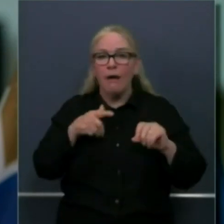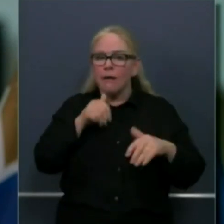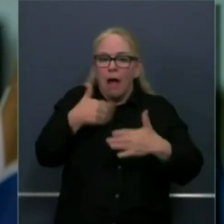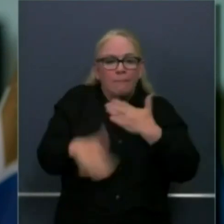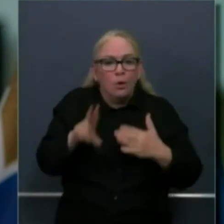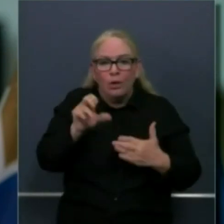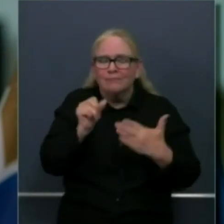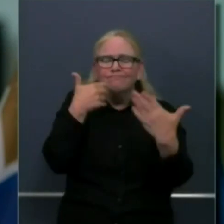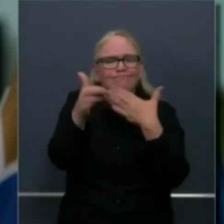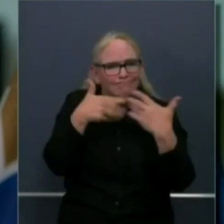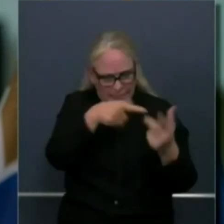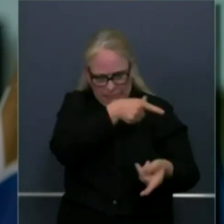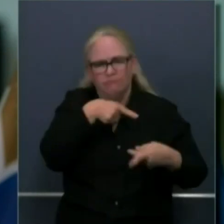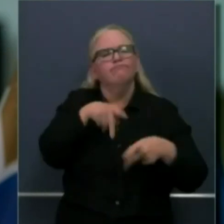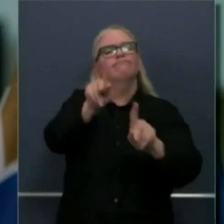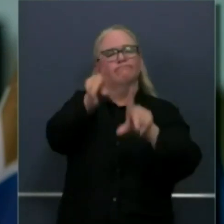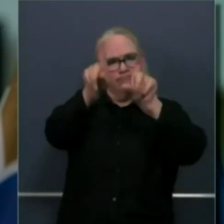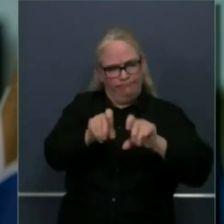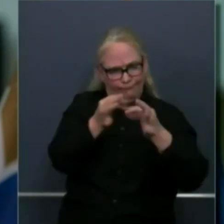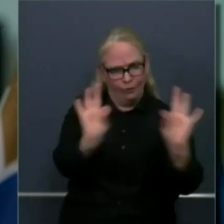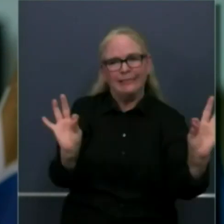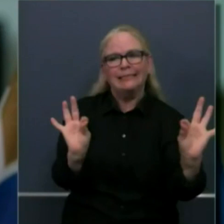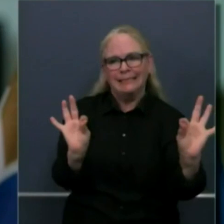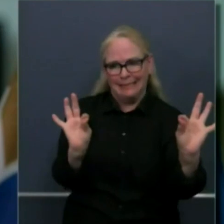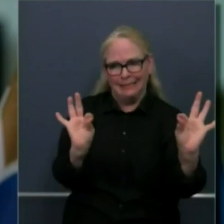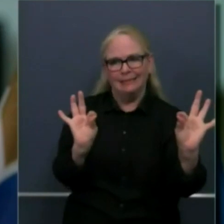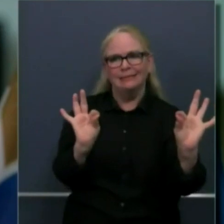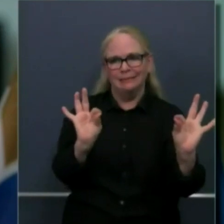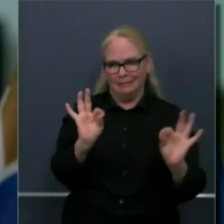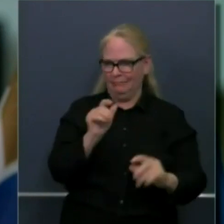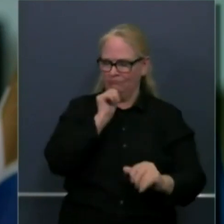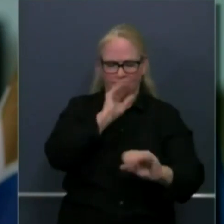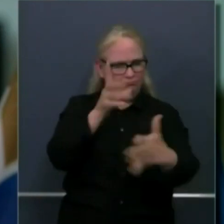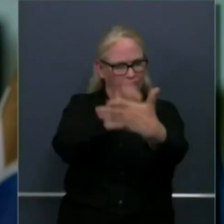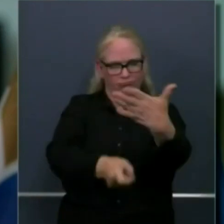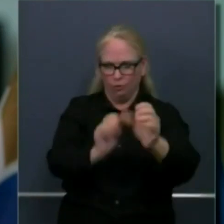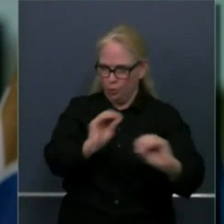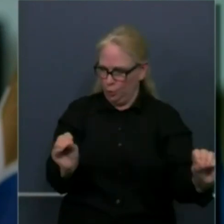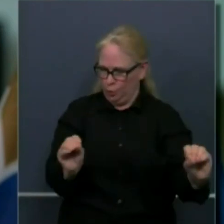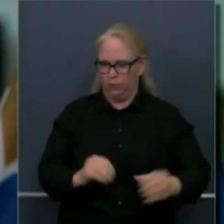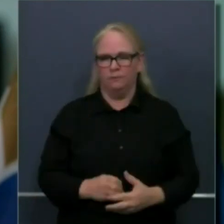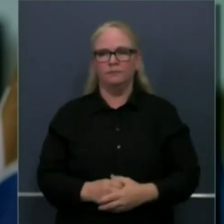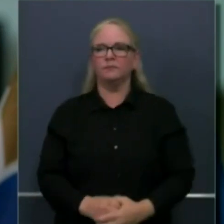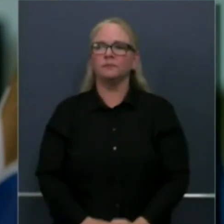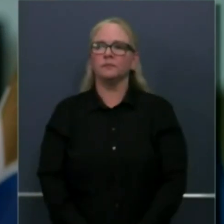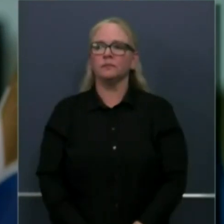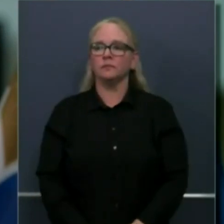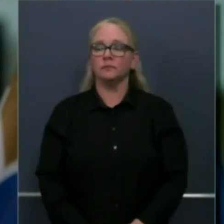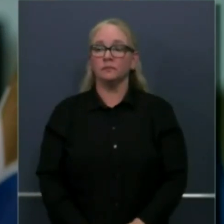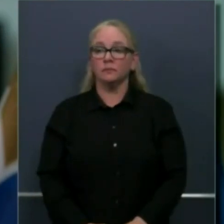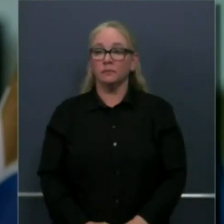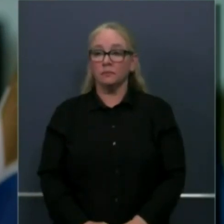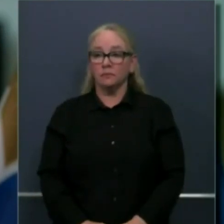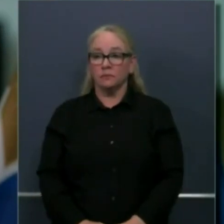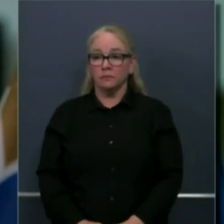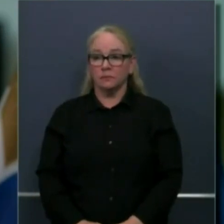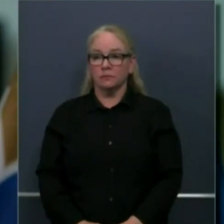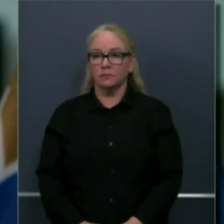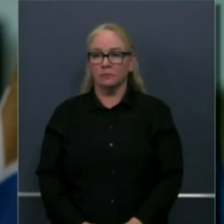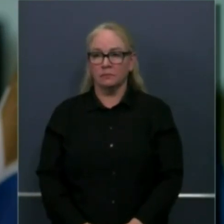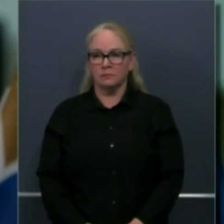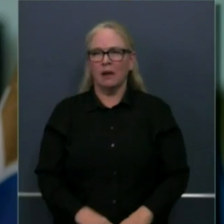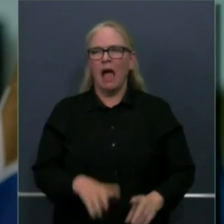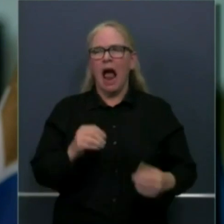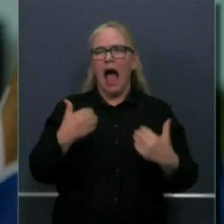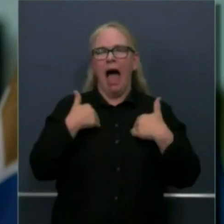community sites are providing testing for free OptumServe and Verily there are pop-up sites all throughout